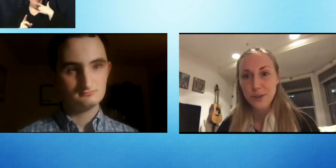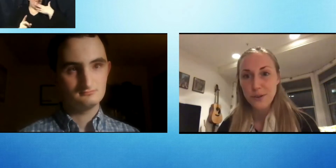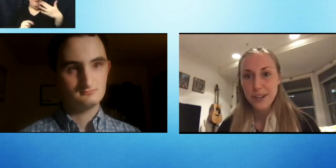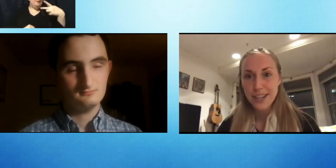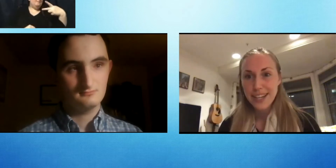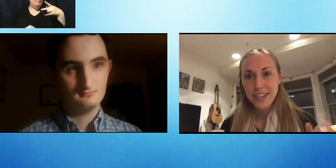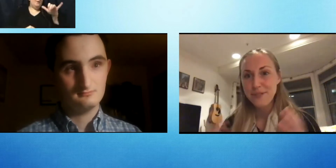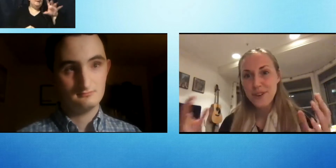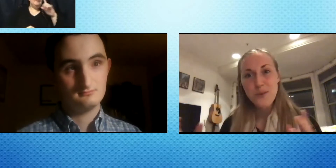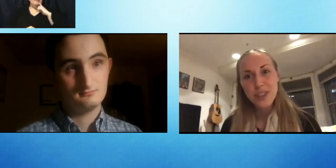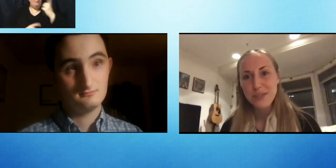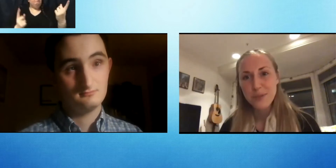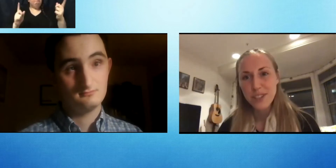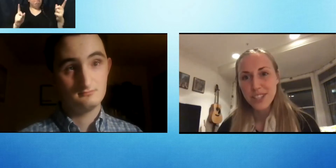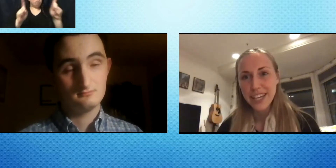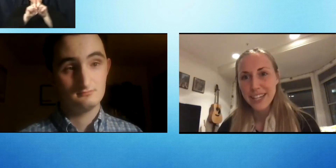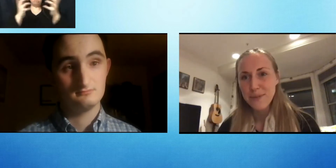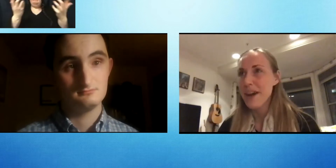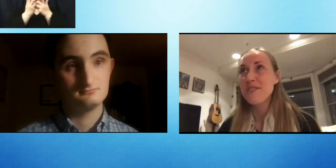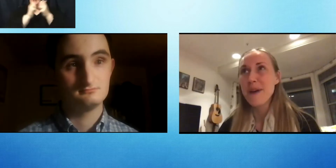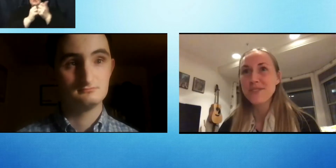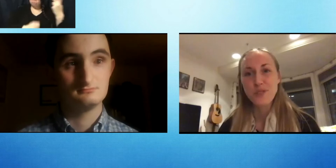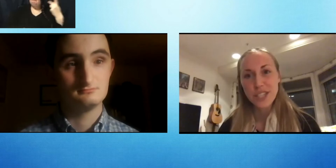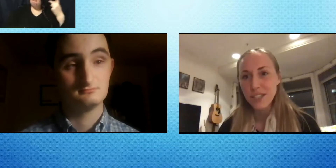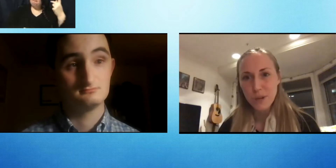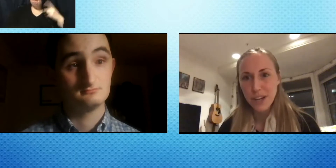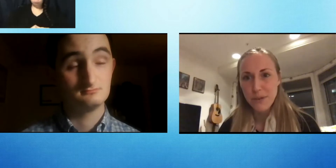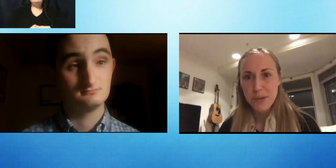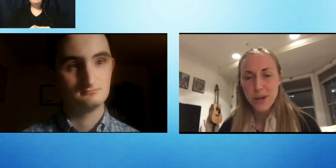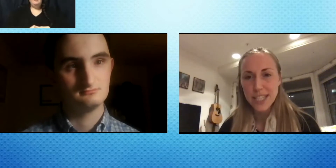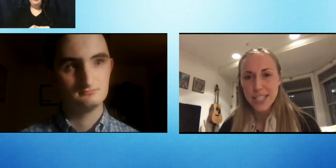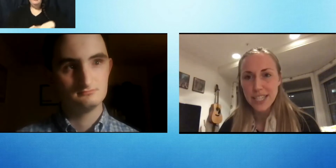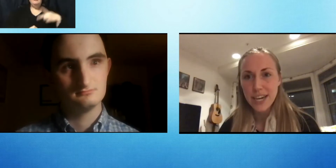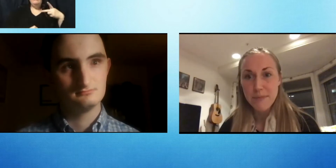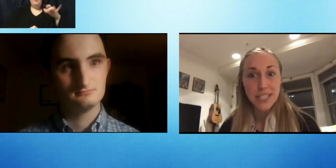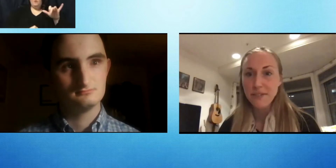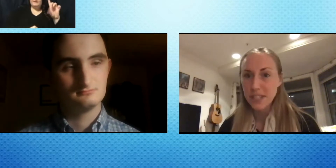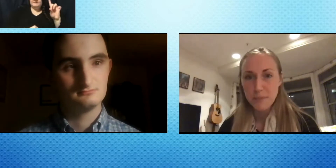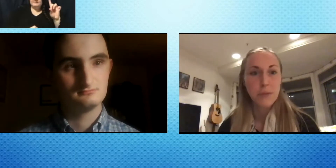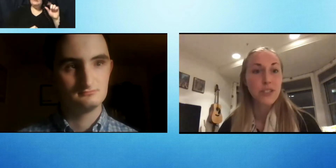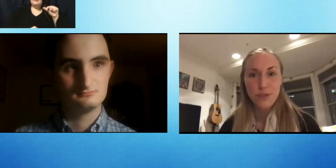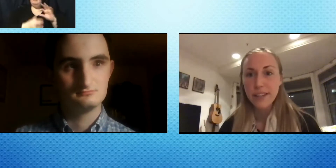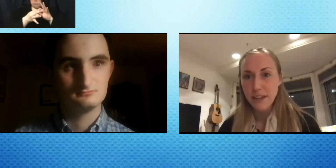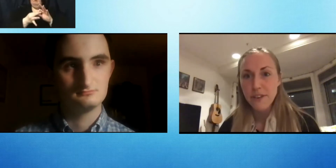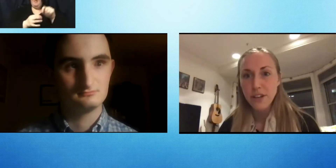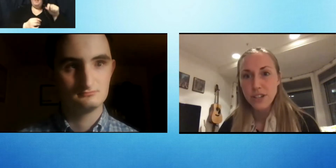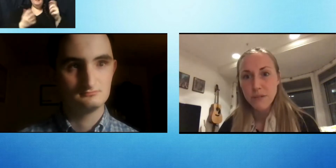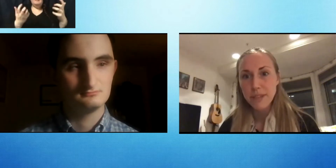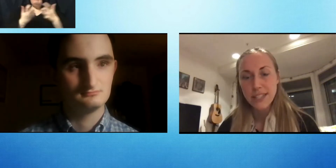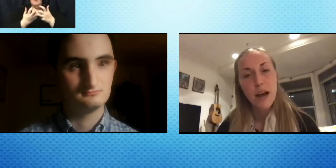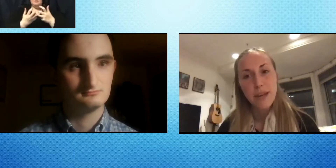don't know kind of what this would look like without the past four years working with PYD. It definitely spurred me to do that LEND